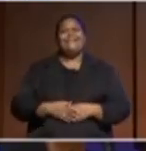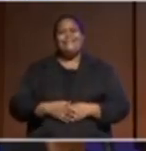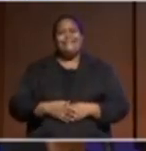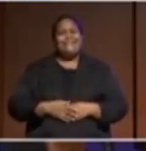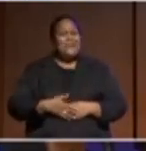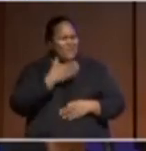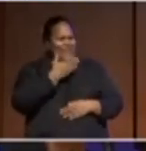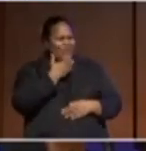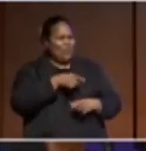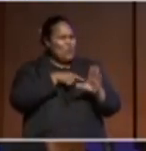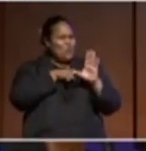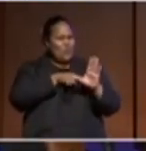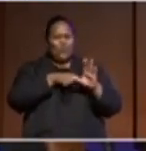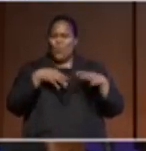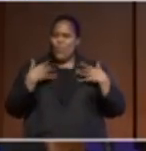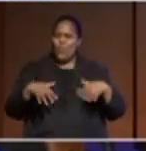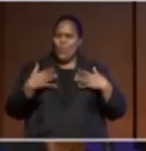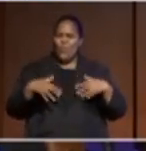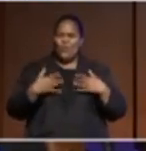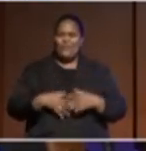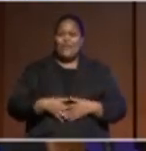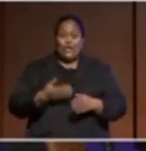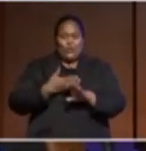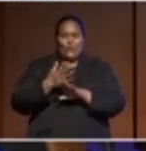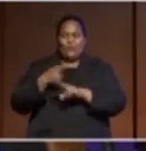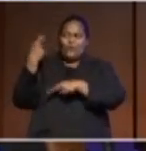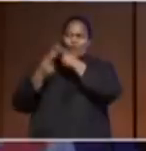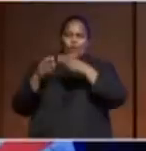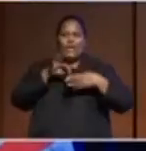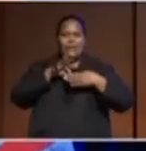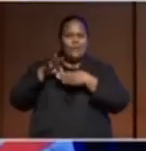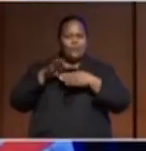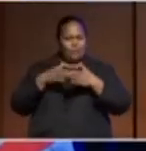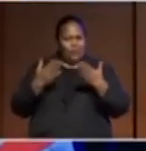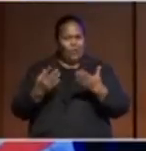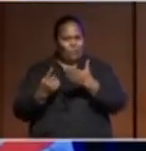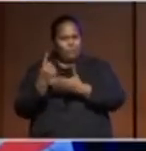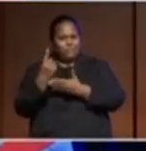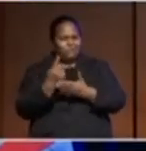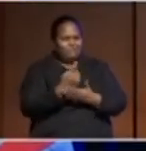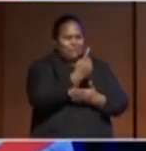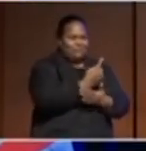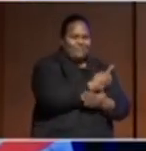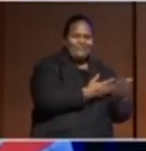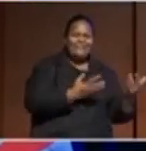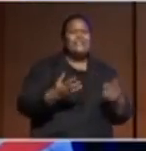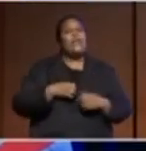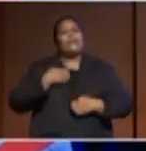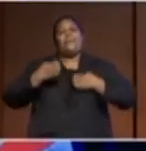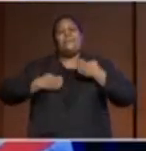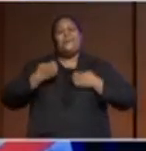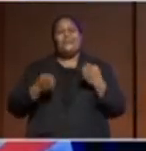and this new generation of leadership that's emerging. And there is, you know, there's an excitement about